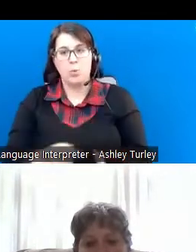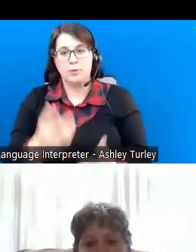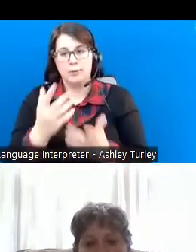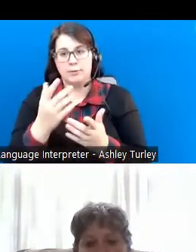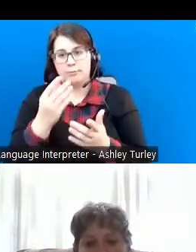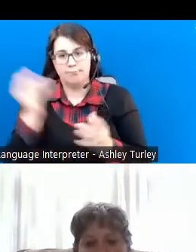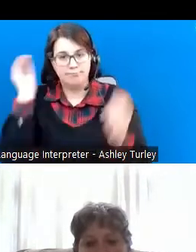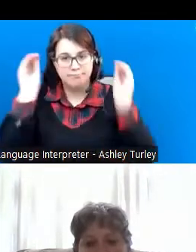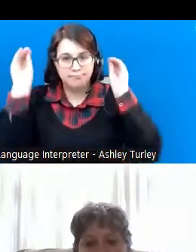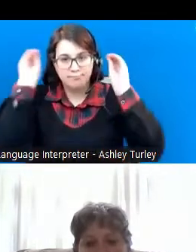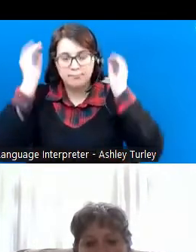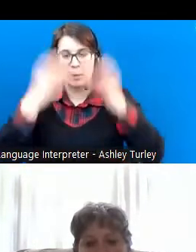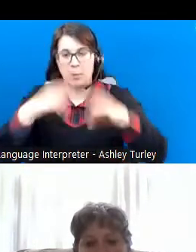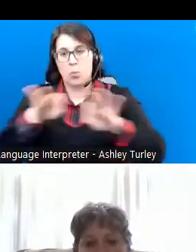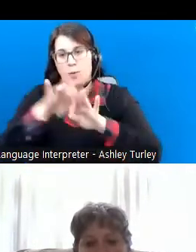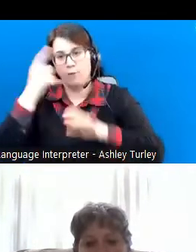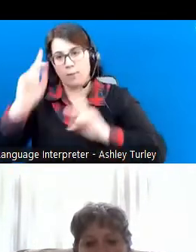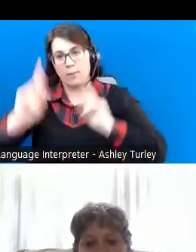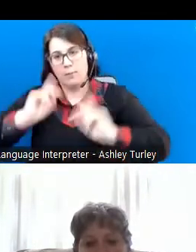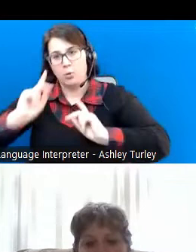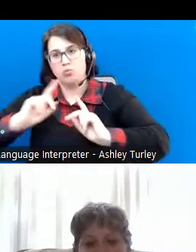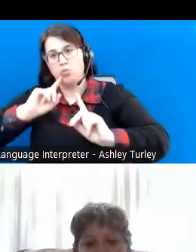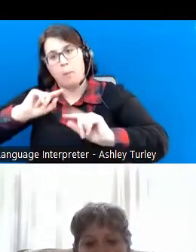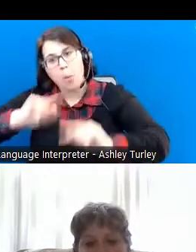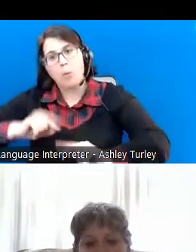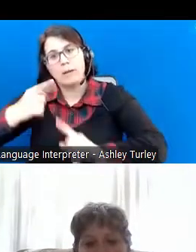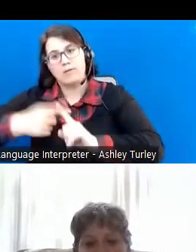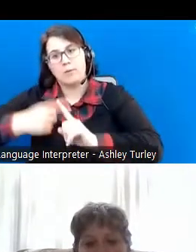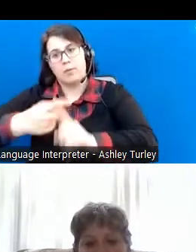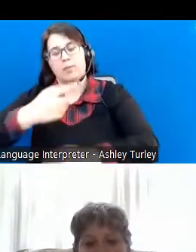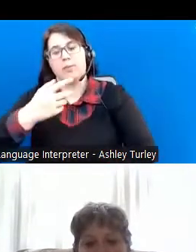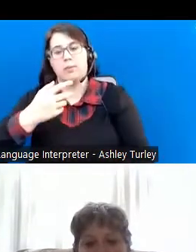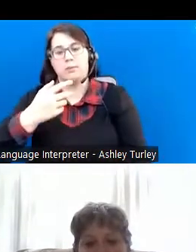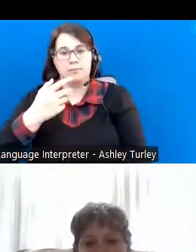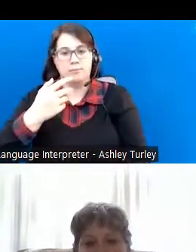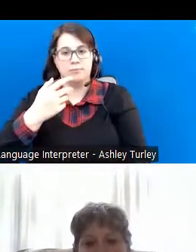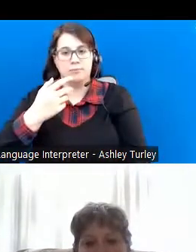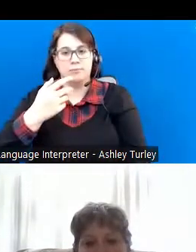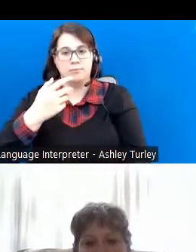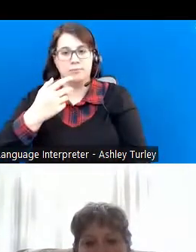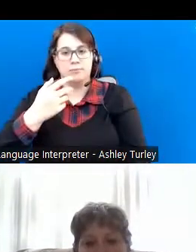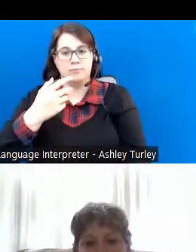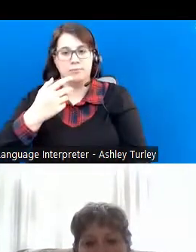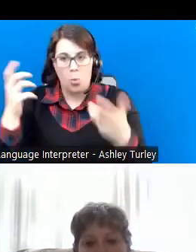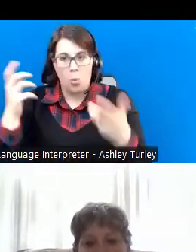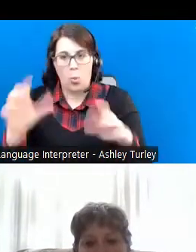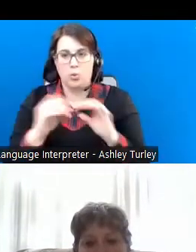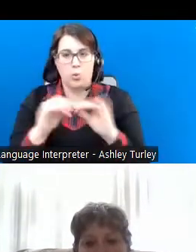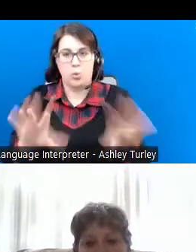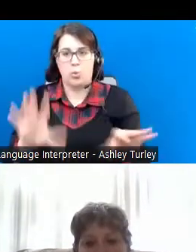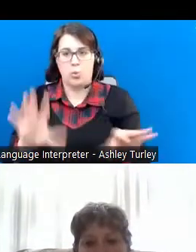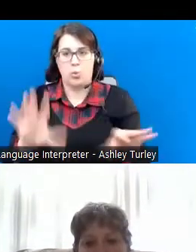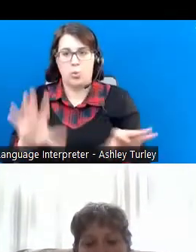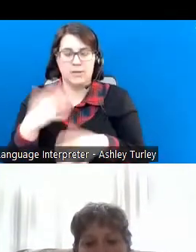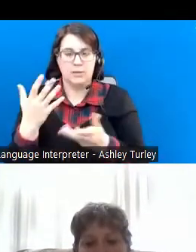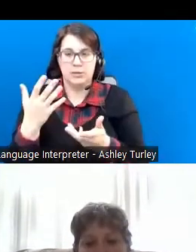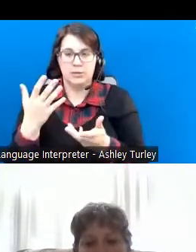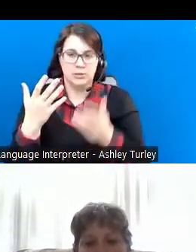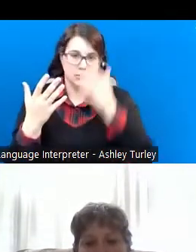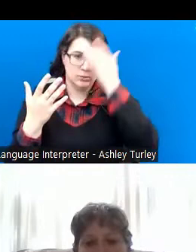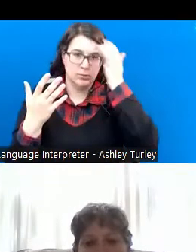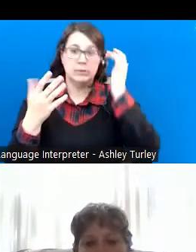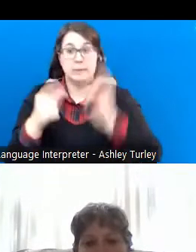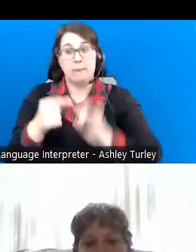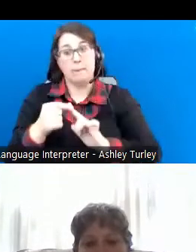reporting their income every month. They certainly don't want to lose their benefits, especially those Medicaid